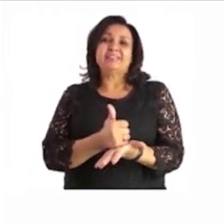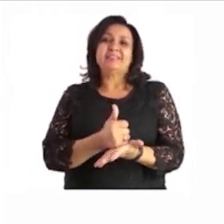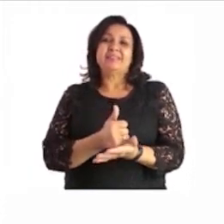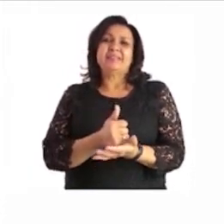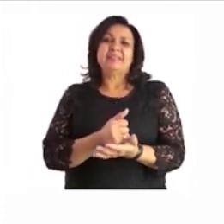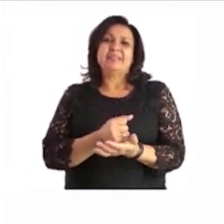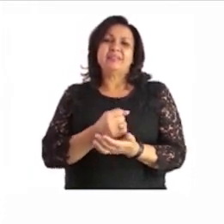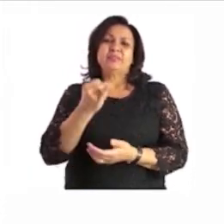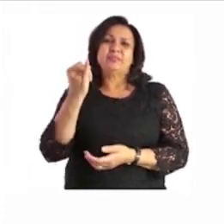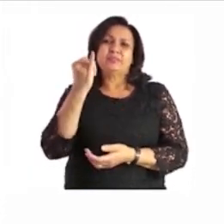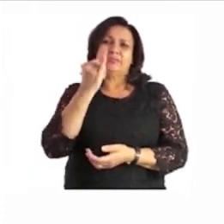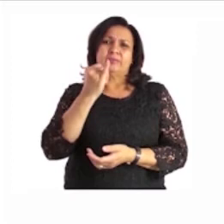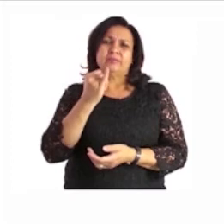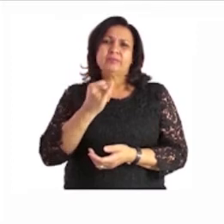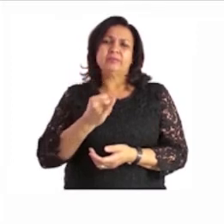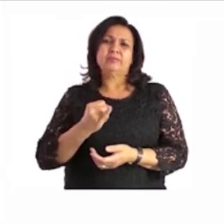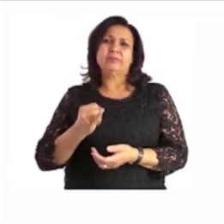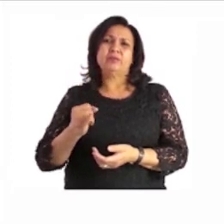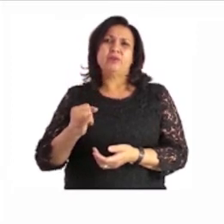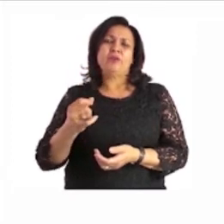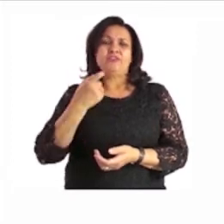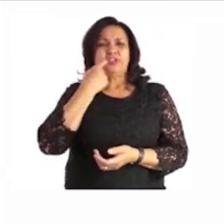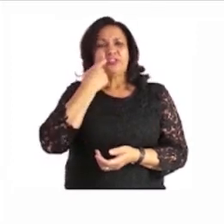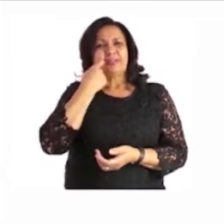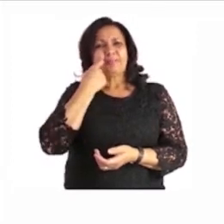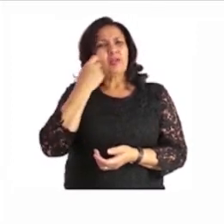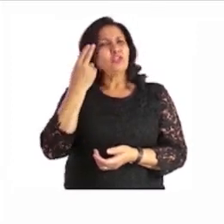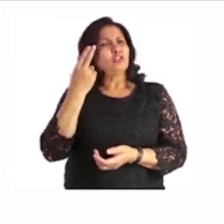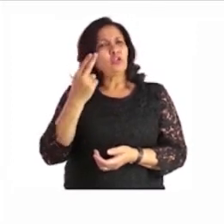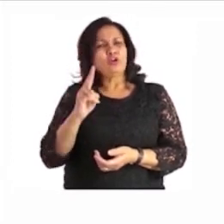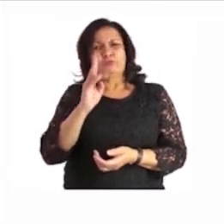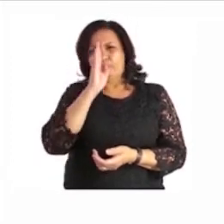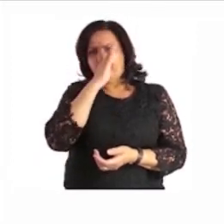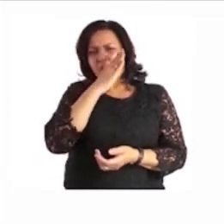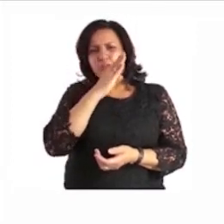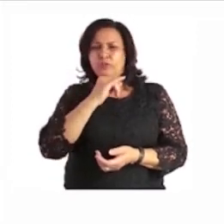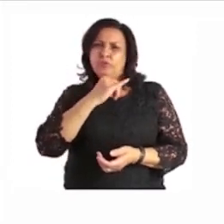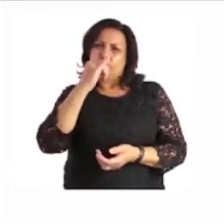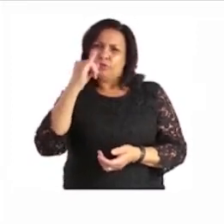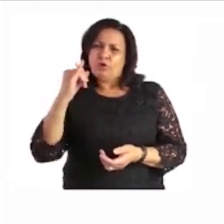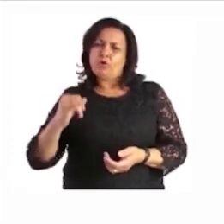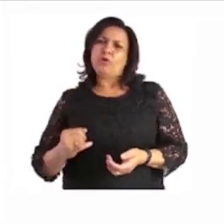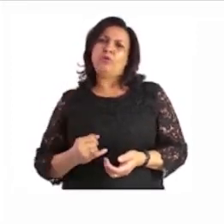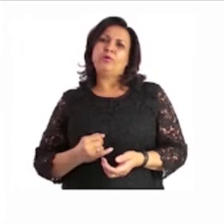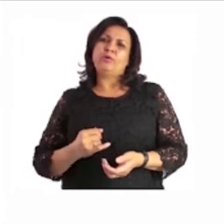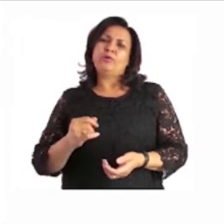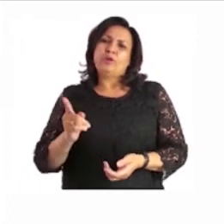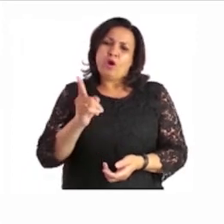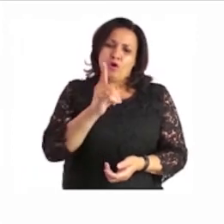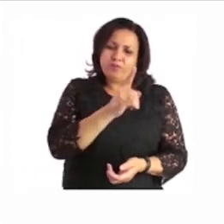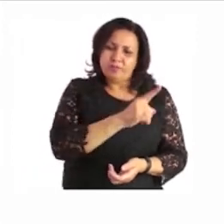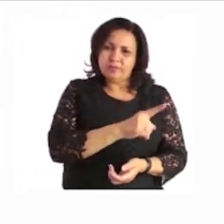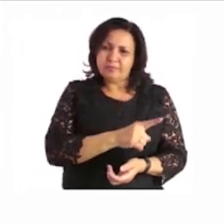over your fishes. Don't forget to draw your oval shape or your fish in the